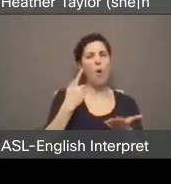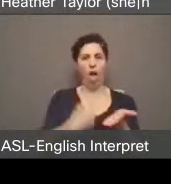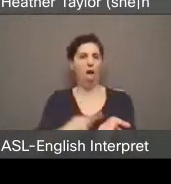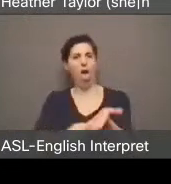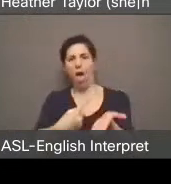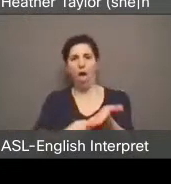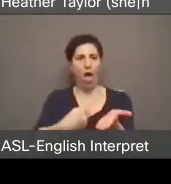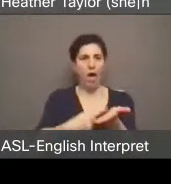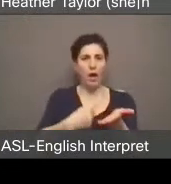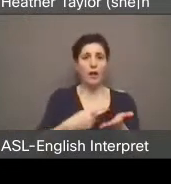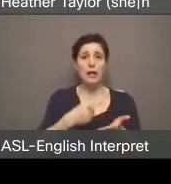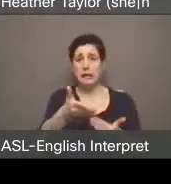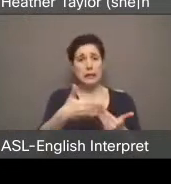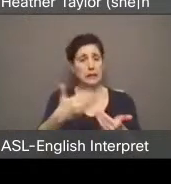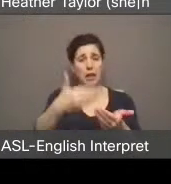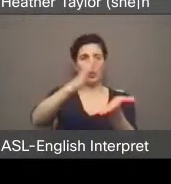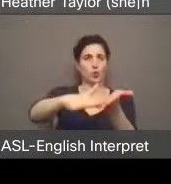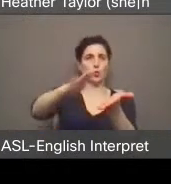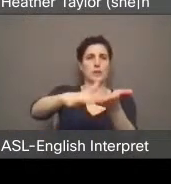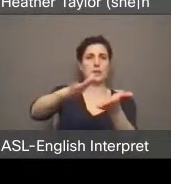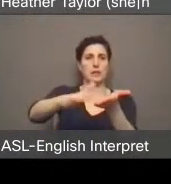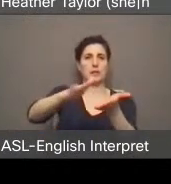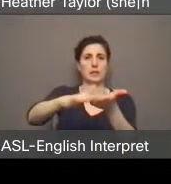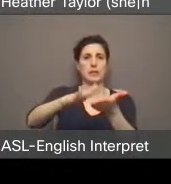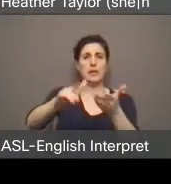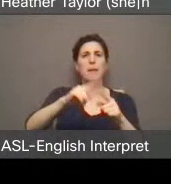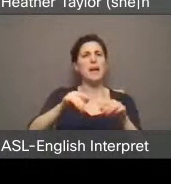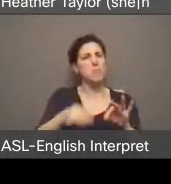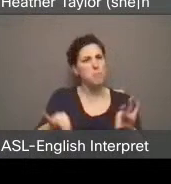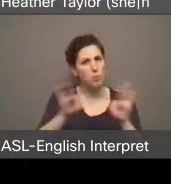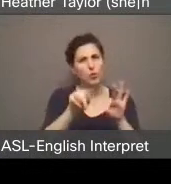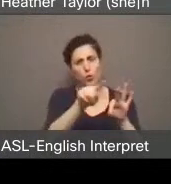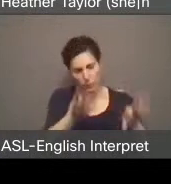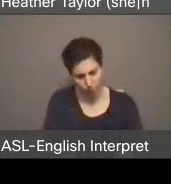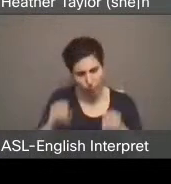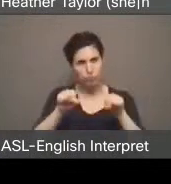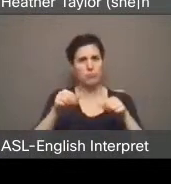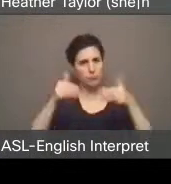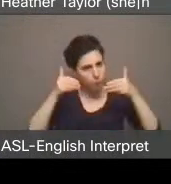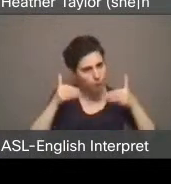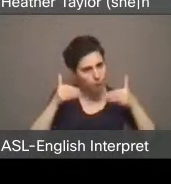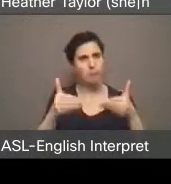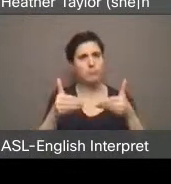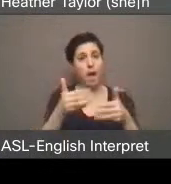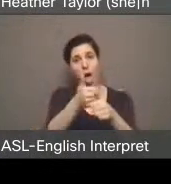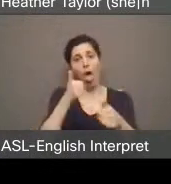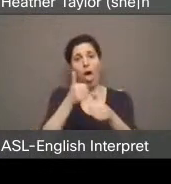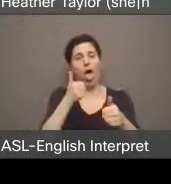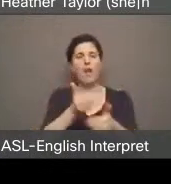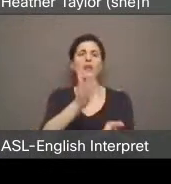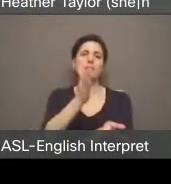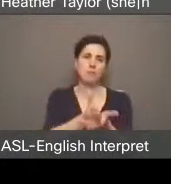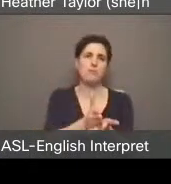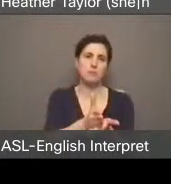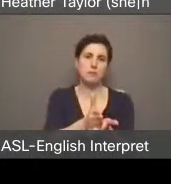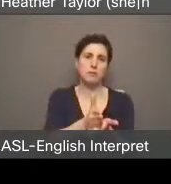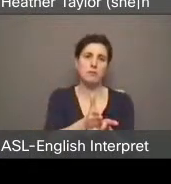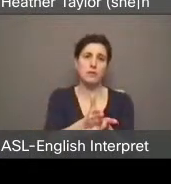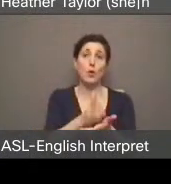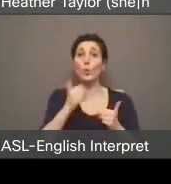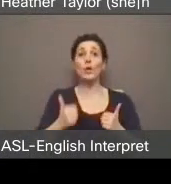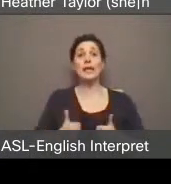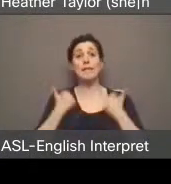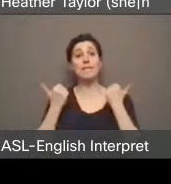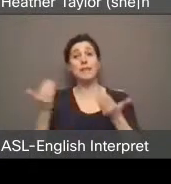to come up with excuses than do what's right, but we need you to meet the moment. You can't cower away from this issue. We, your constituents, need you to act with